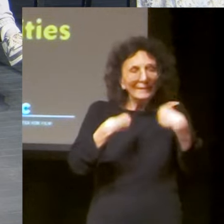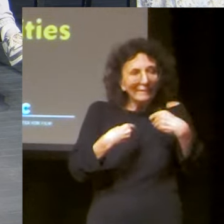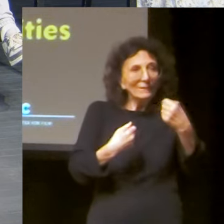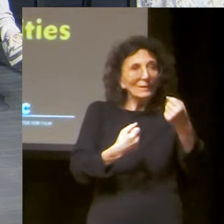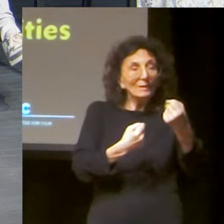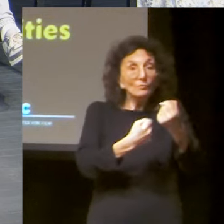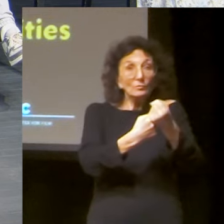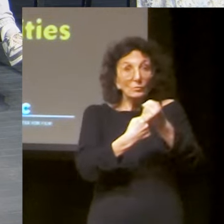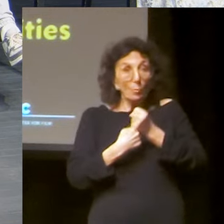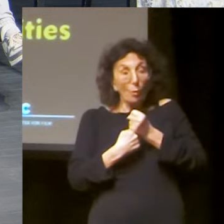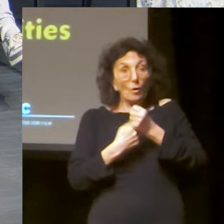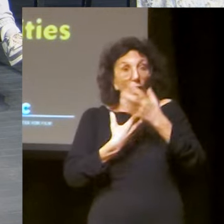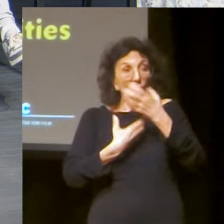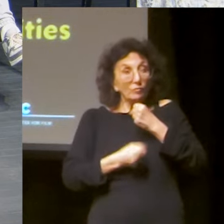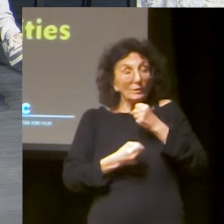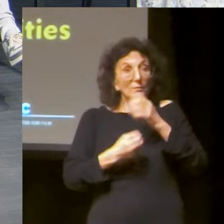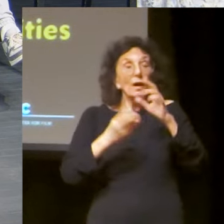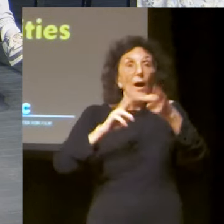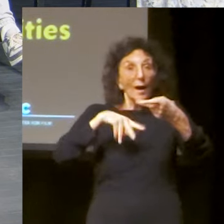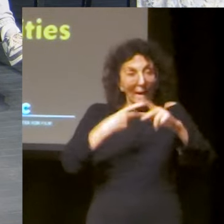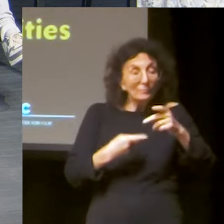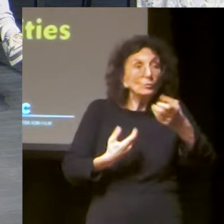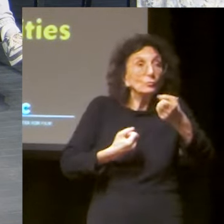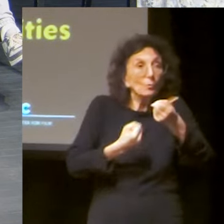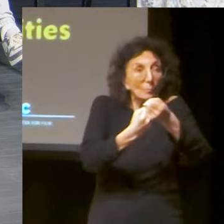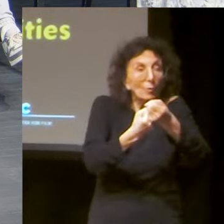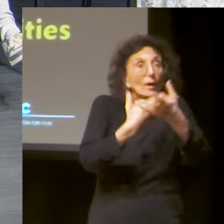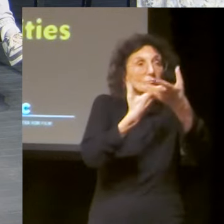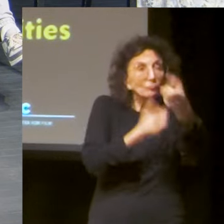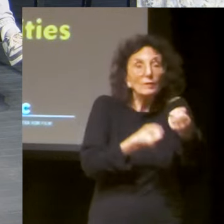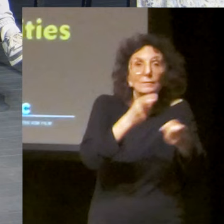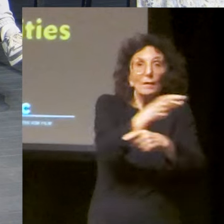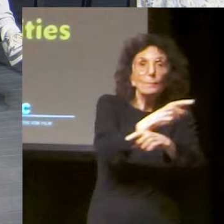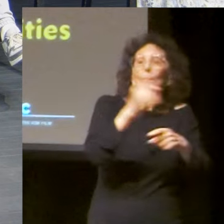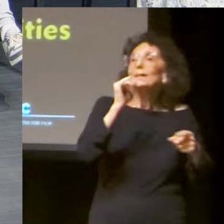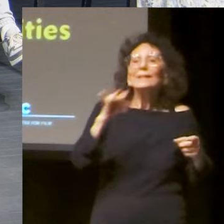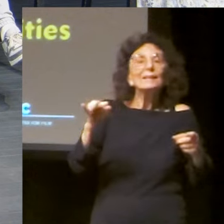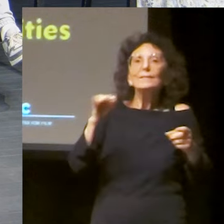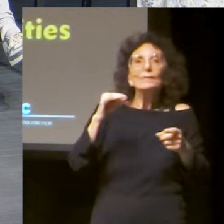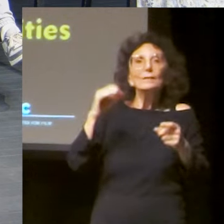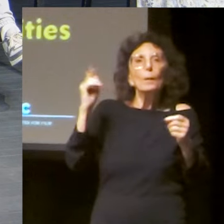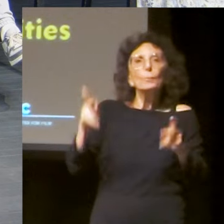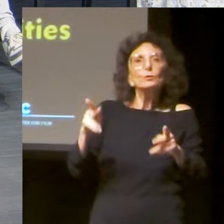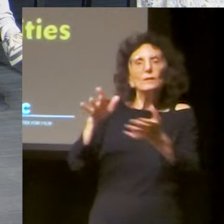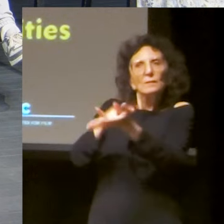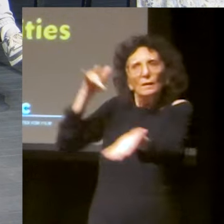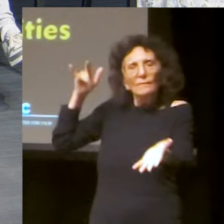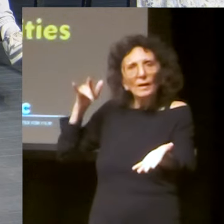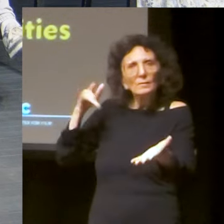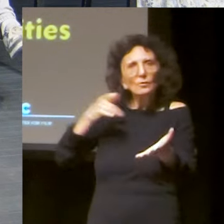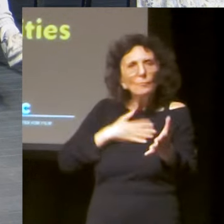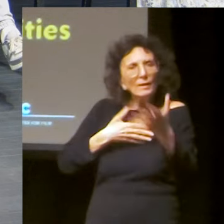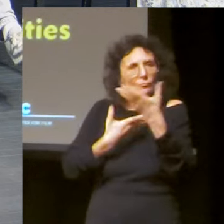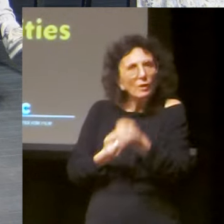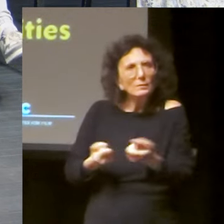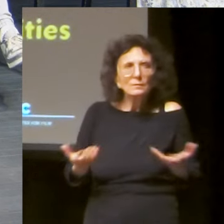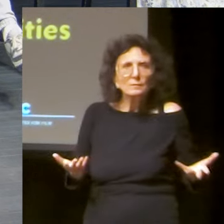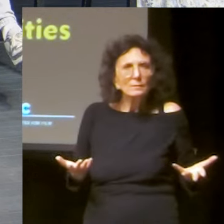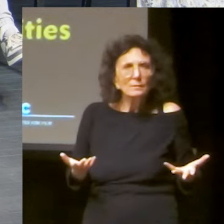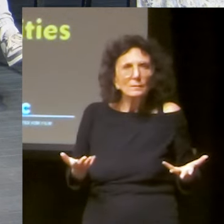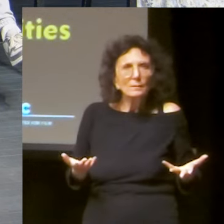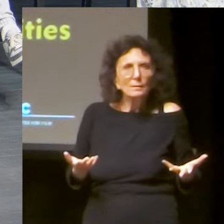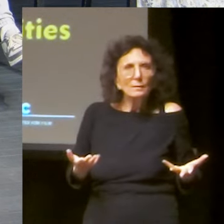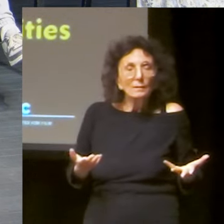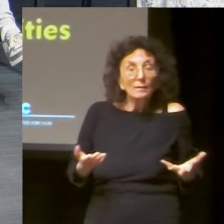support and the trust that we need to have for the people around us that are offering us that support and trust. And if